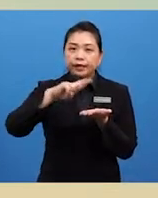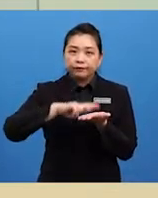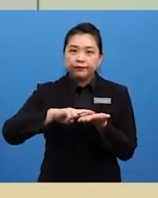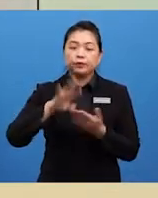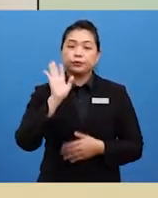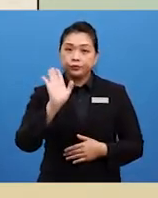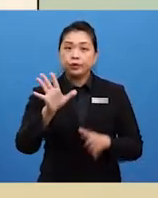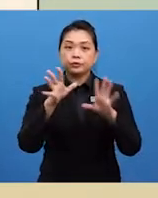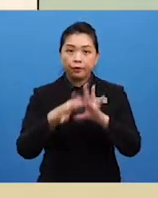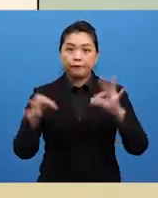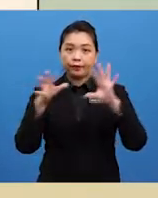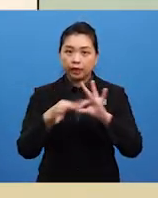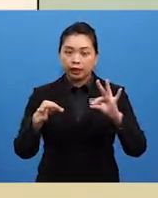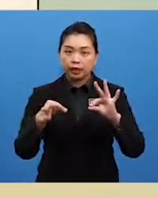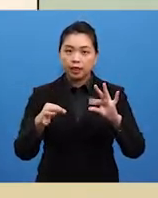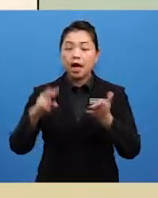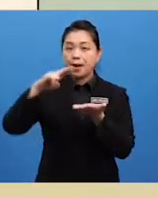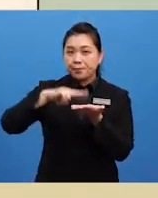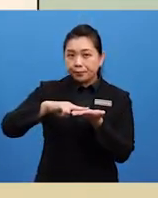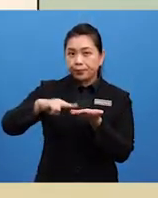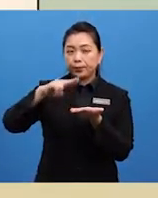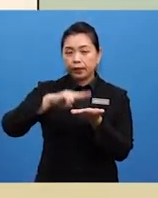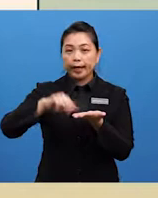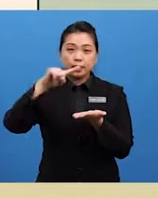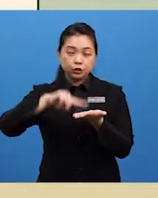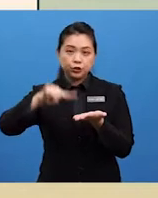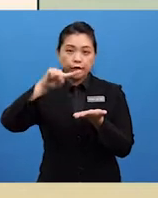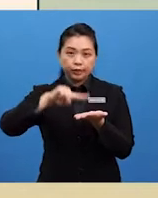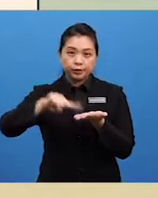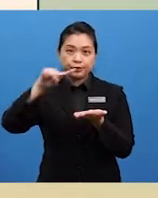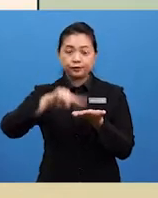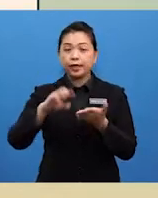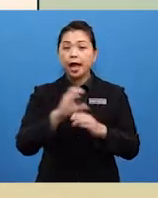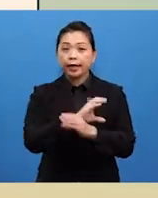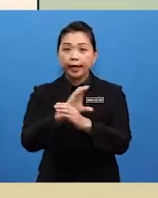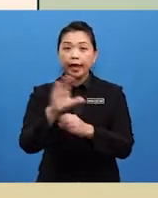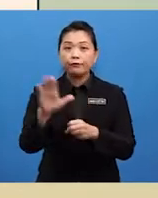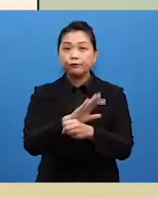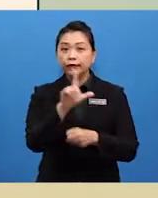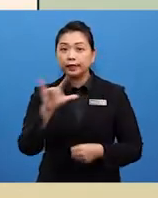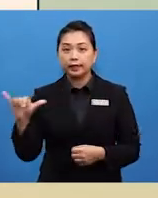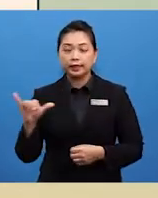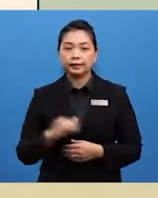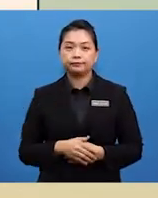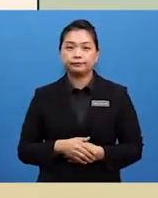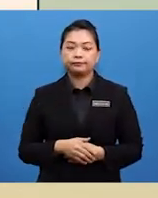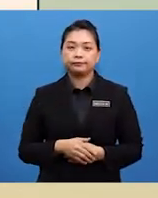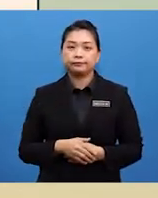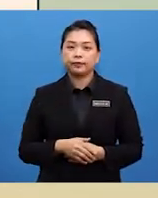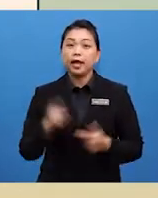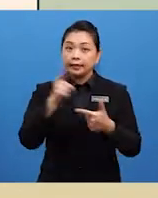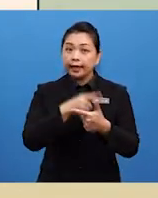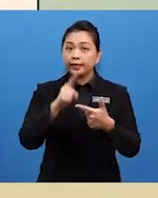Review your story. Read and check the finished story carefully.